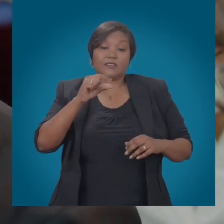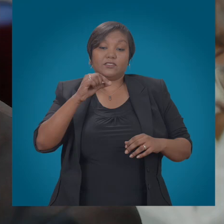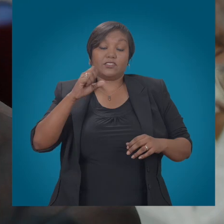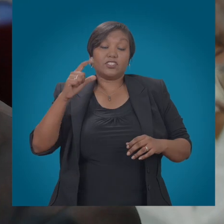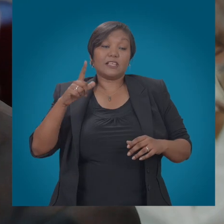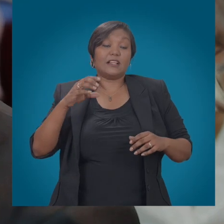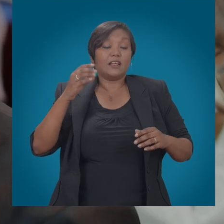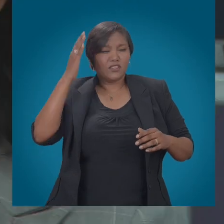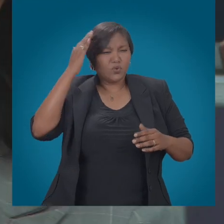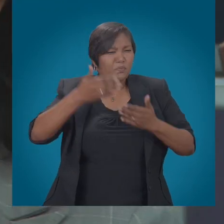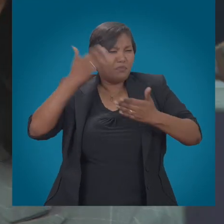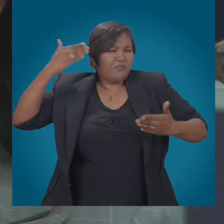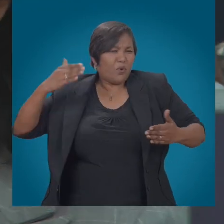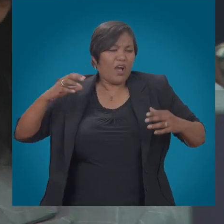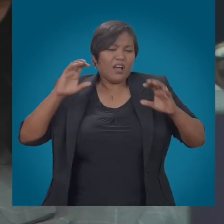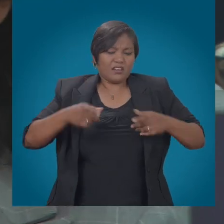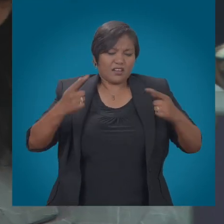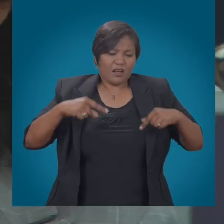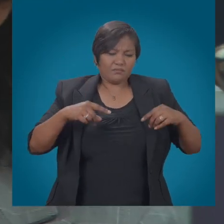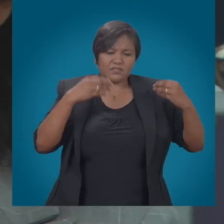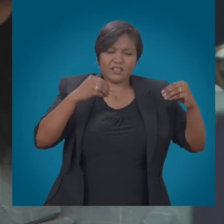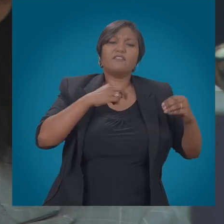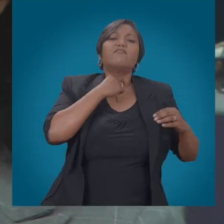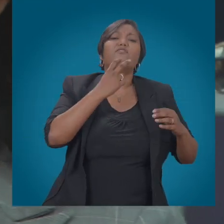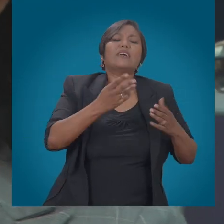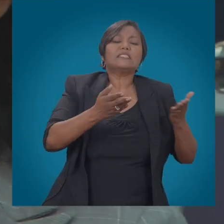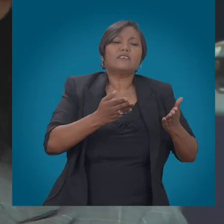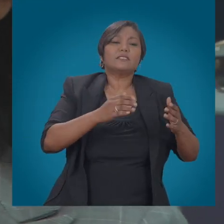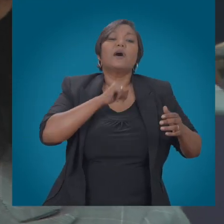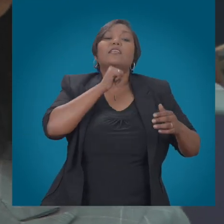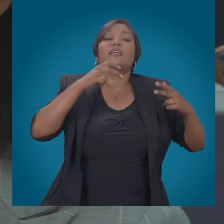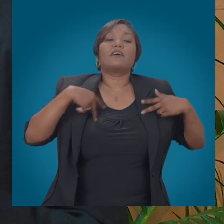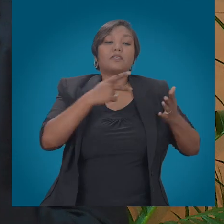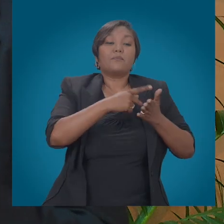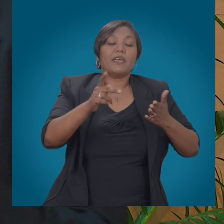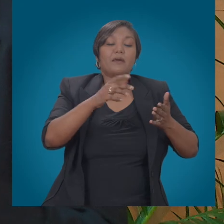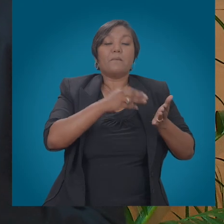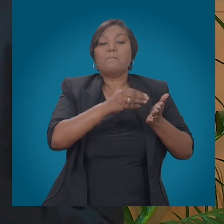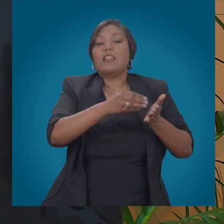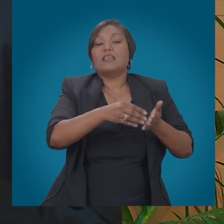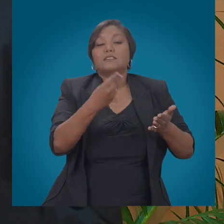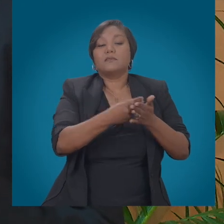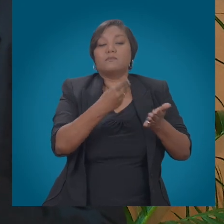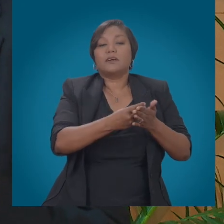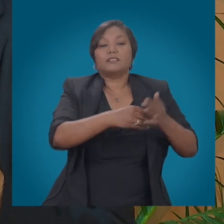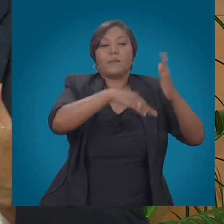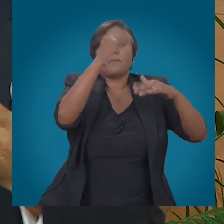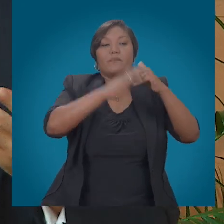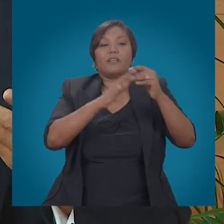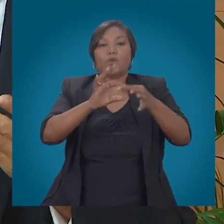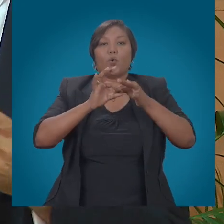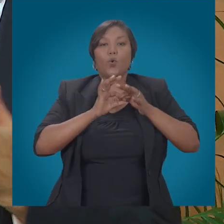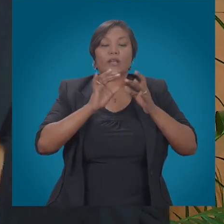that you could offer voice services in Trinidad and Tobago without investing hundreds of millions of dollars in a network